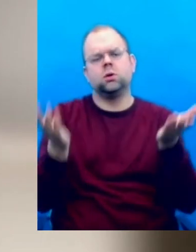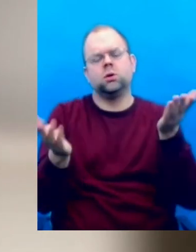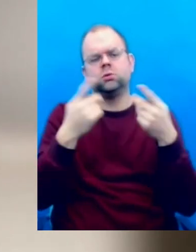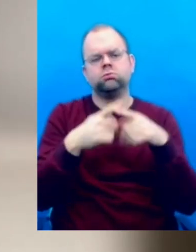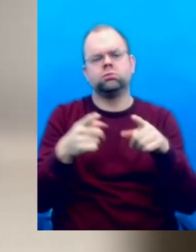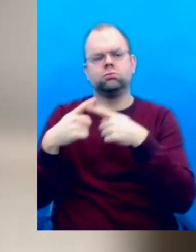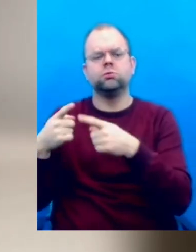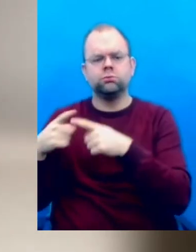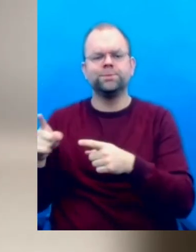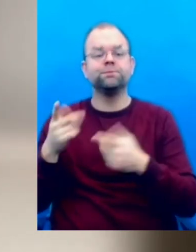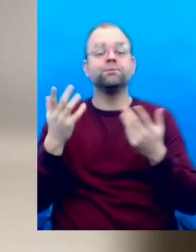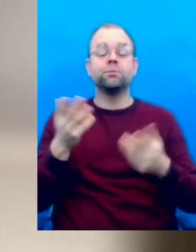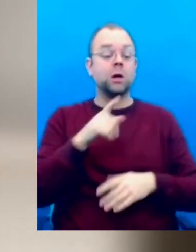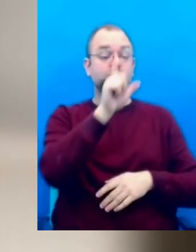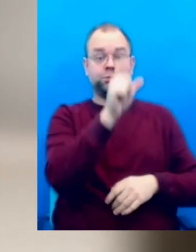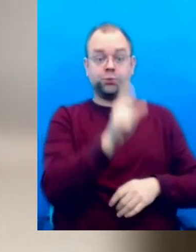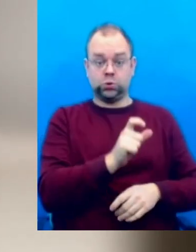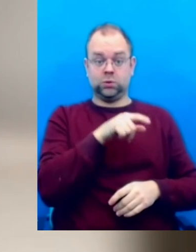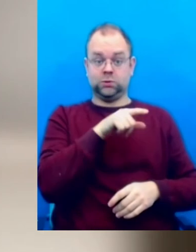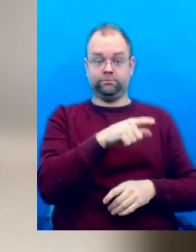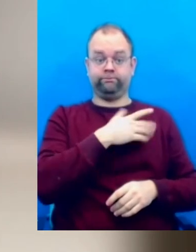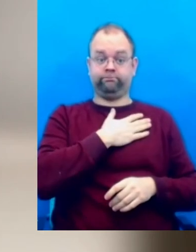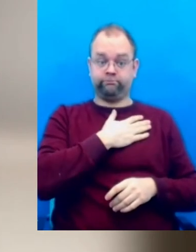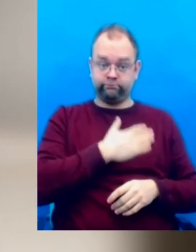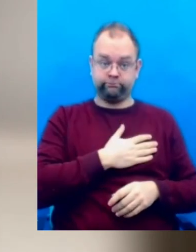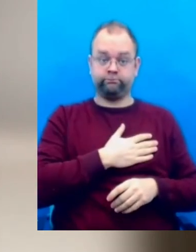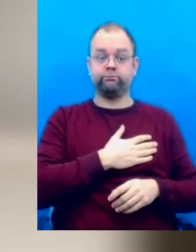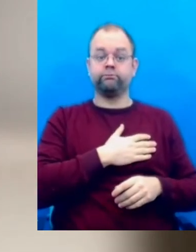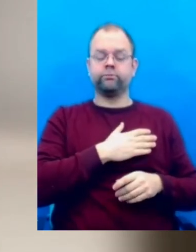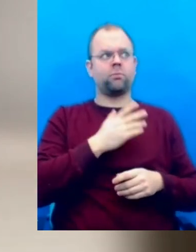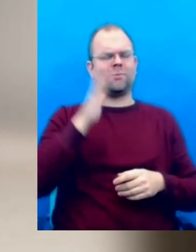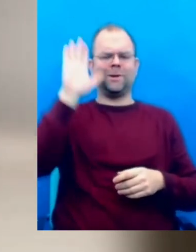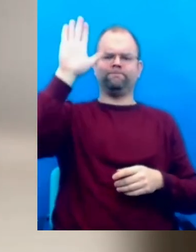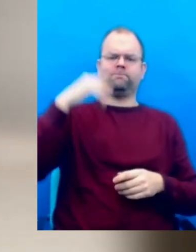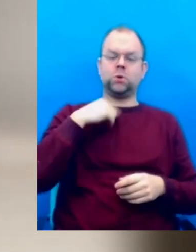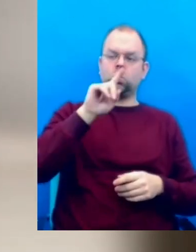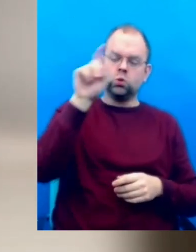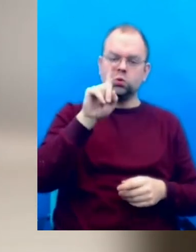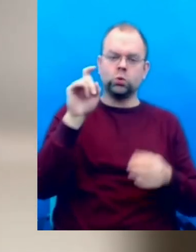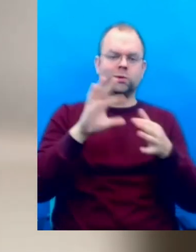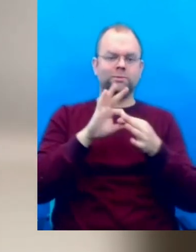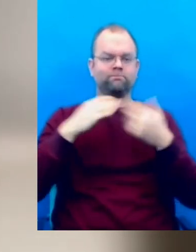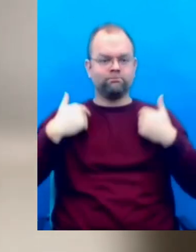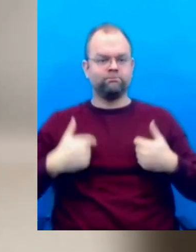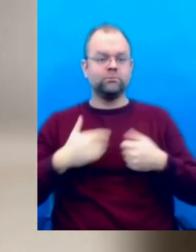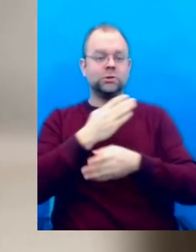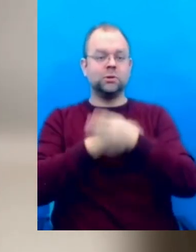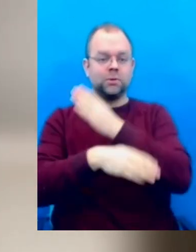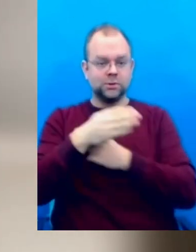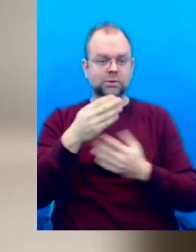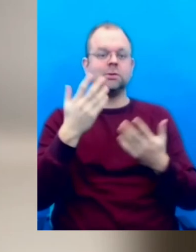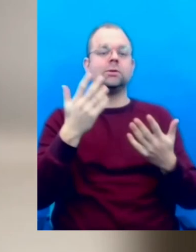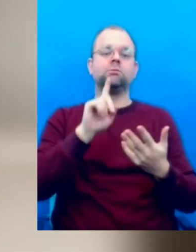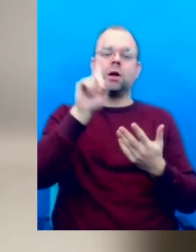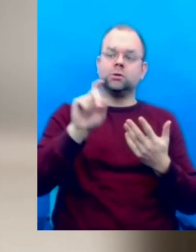questions that are asked tend to center around similar topics. For example, how can I